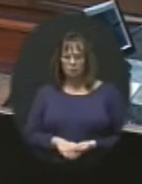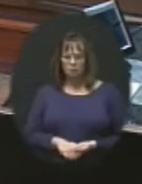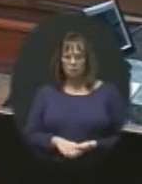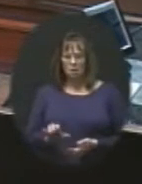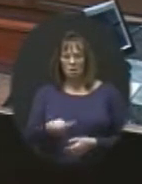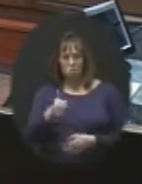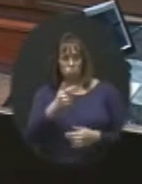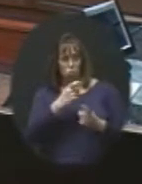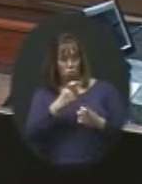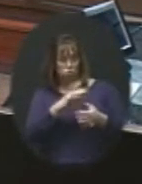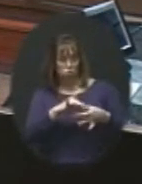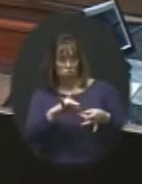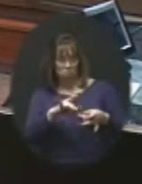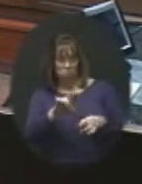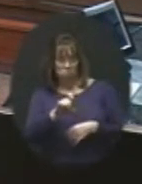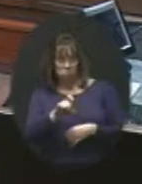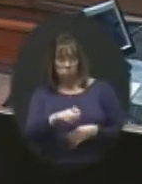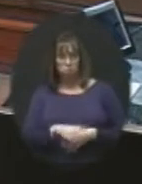Other questions or comments?